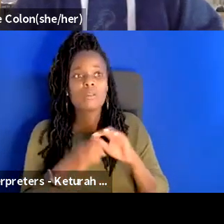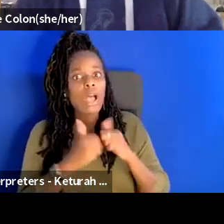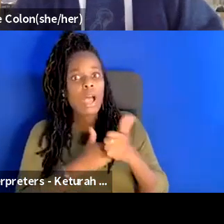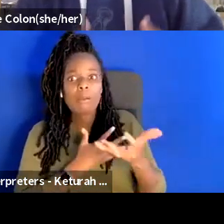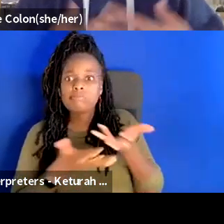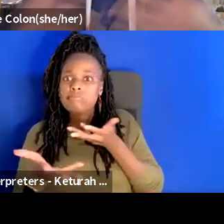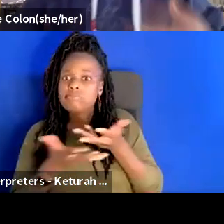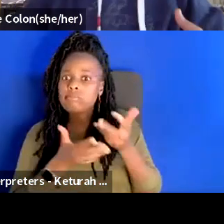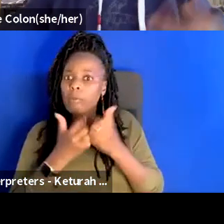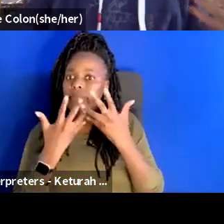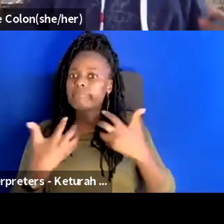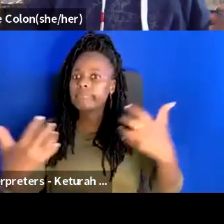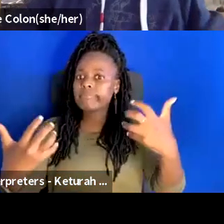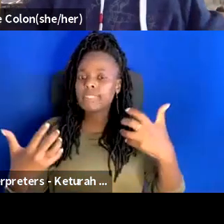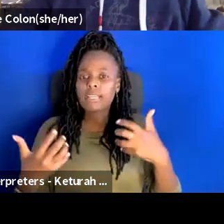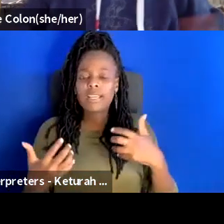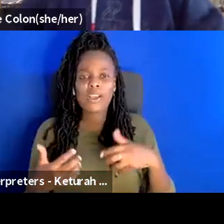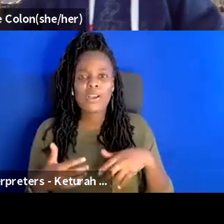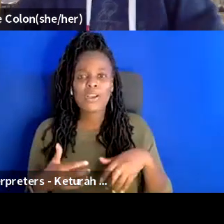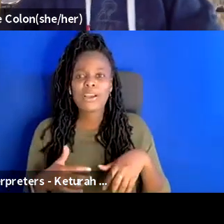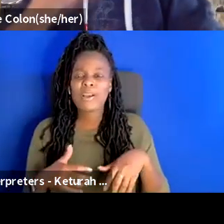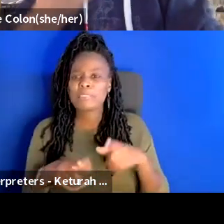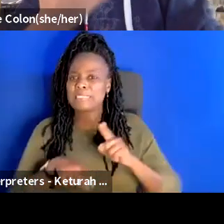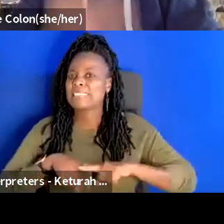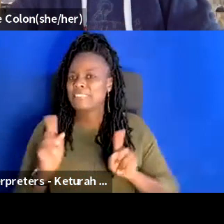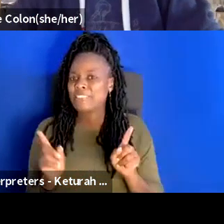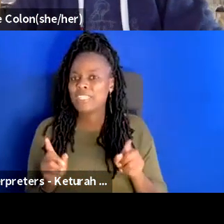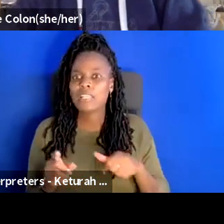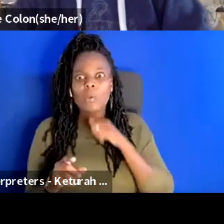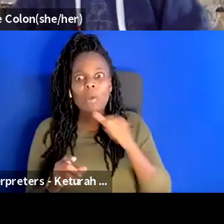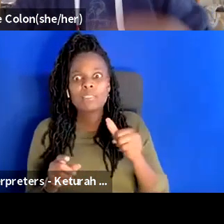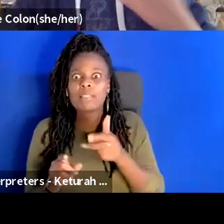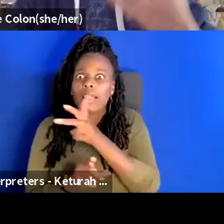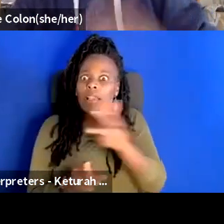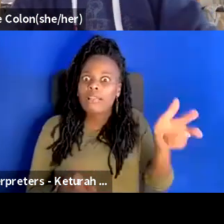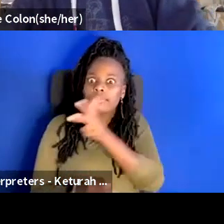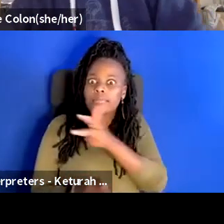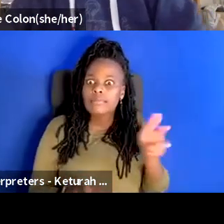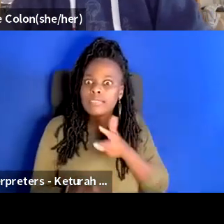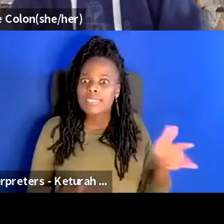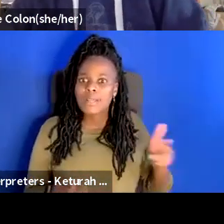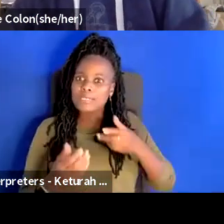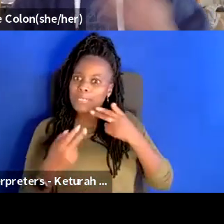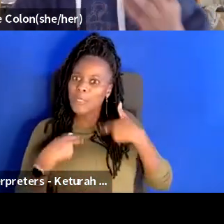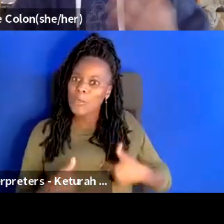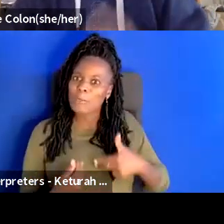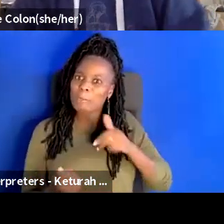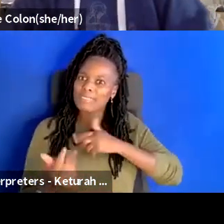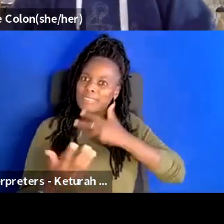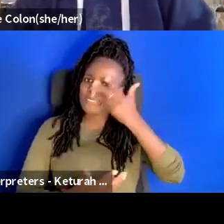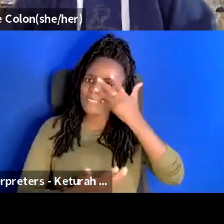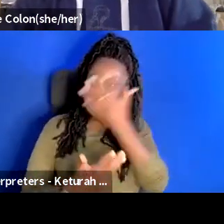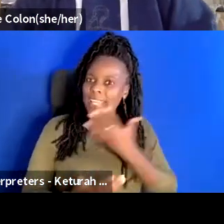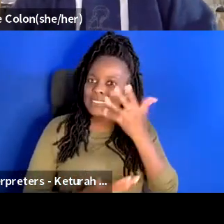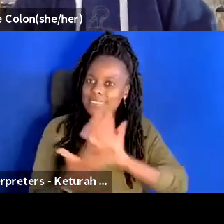different and i was not like addressing a row of vehicles i was addressing like human faces and emotions and eyeballs that i could see